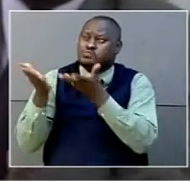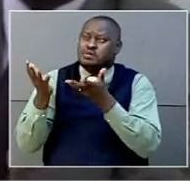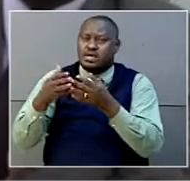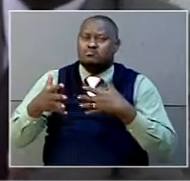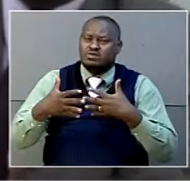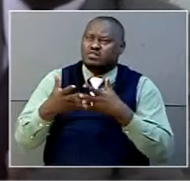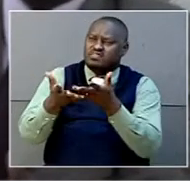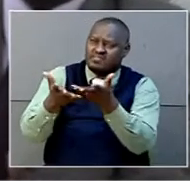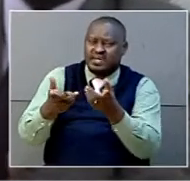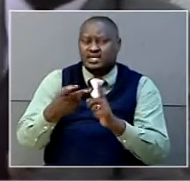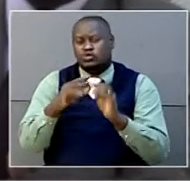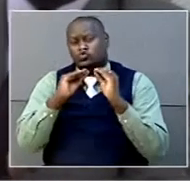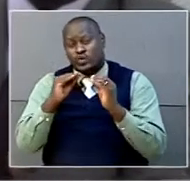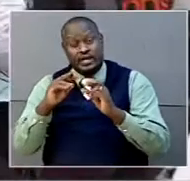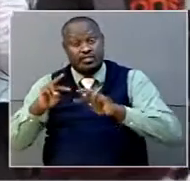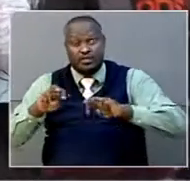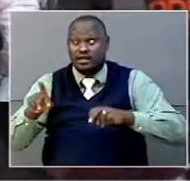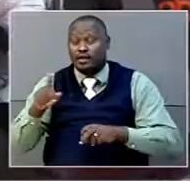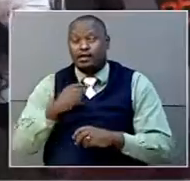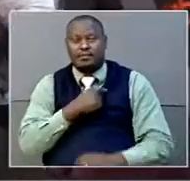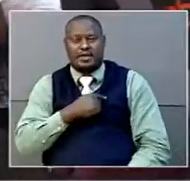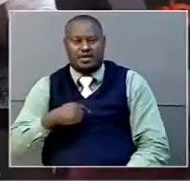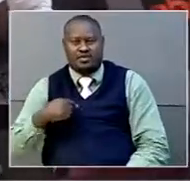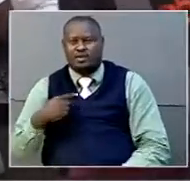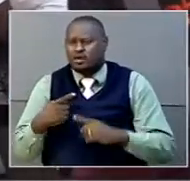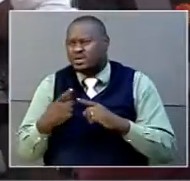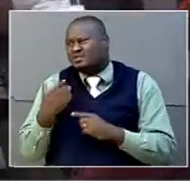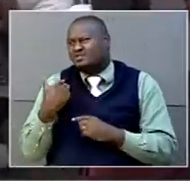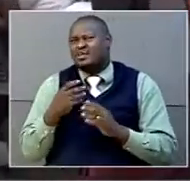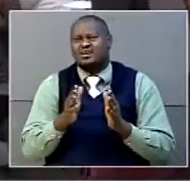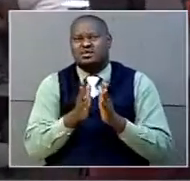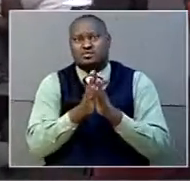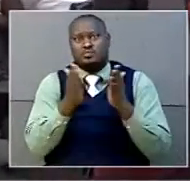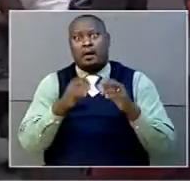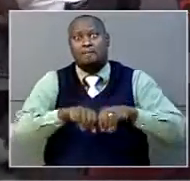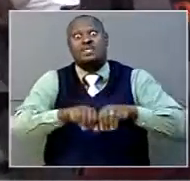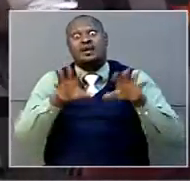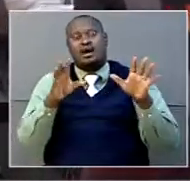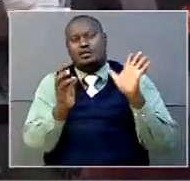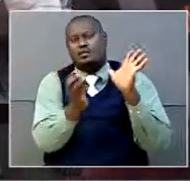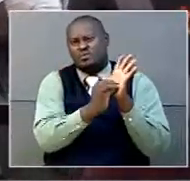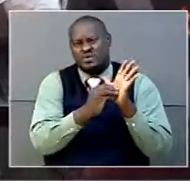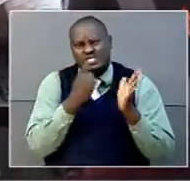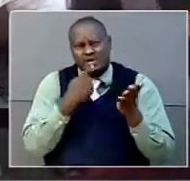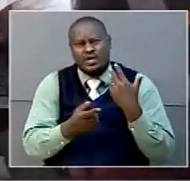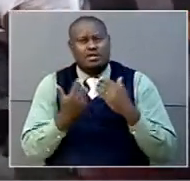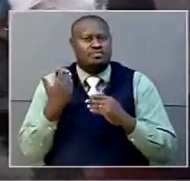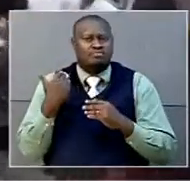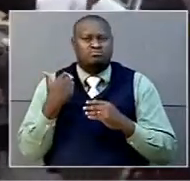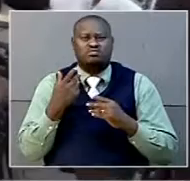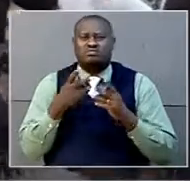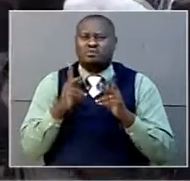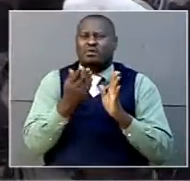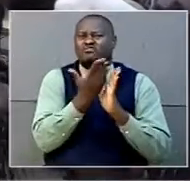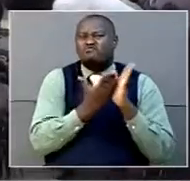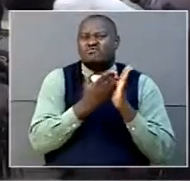training and research at Mengo Hospital. But recent media reports indicated that the surgeries were performed by interns